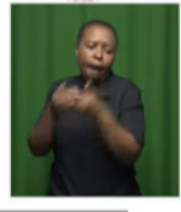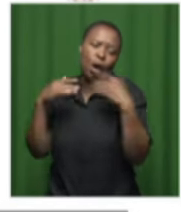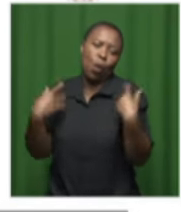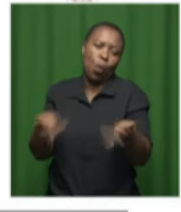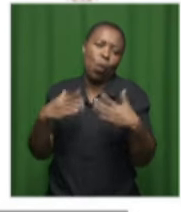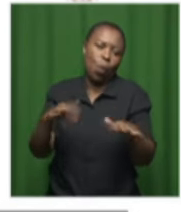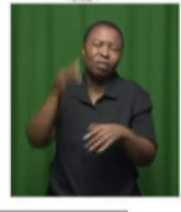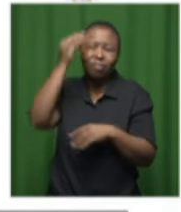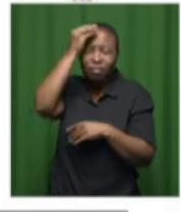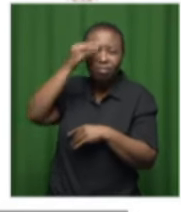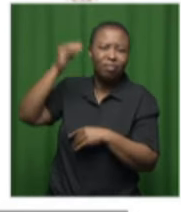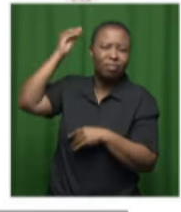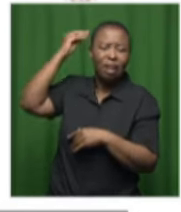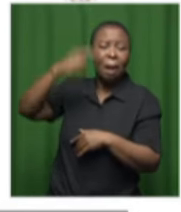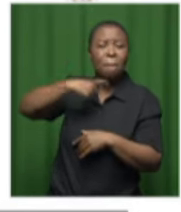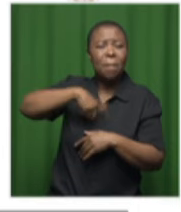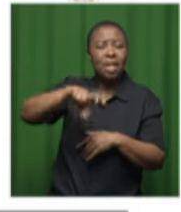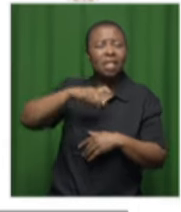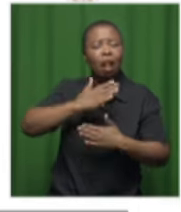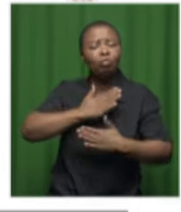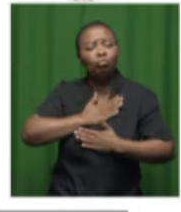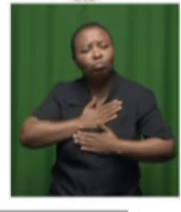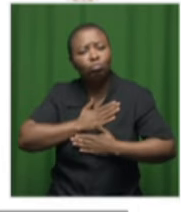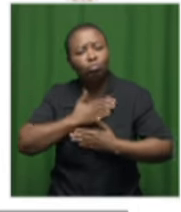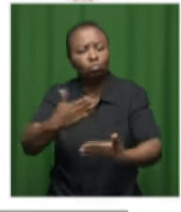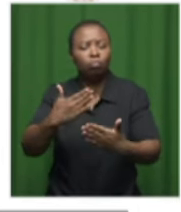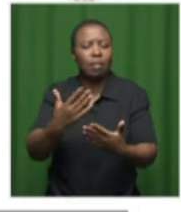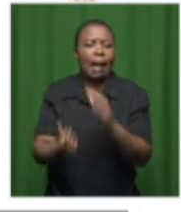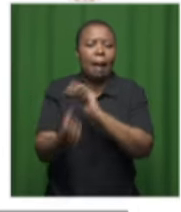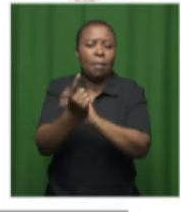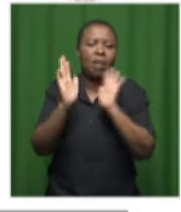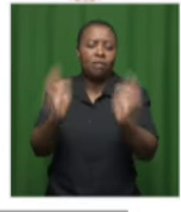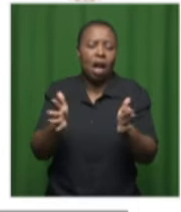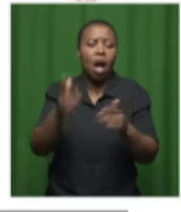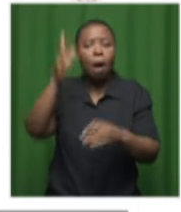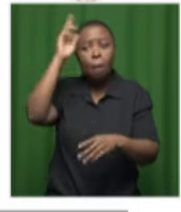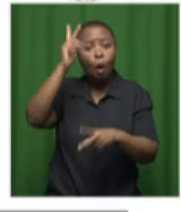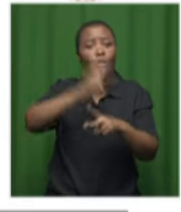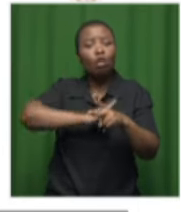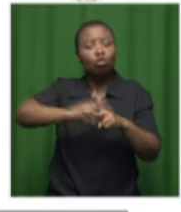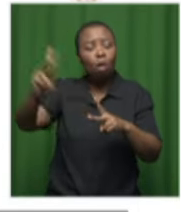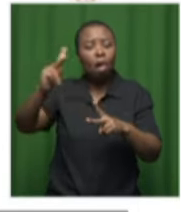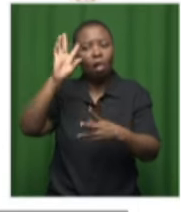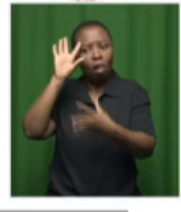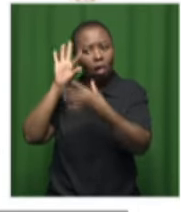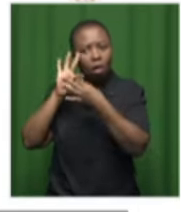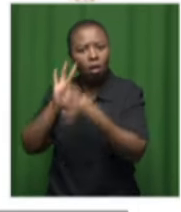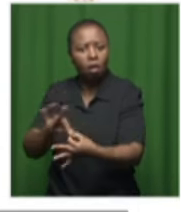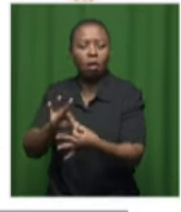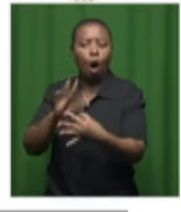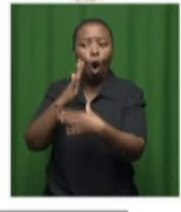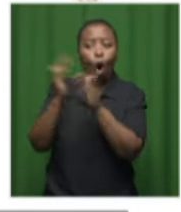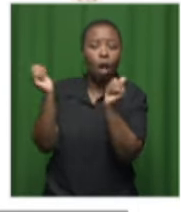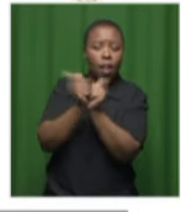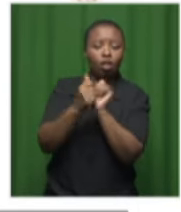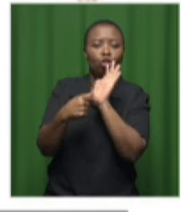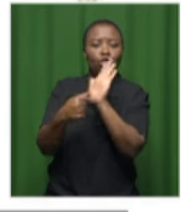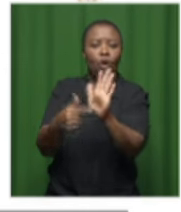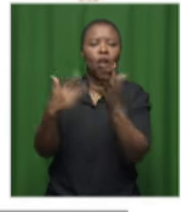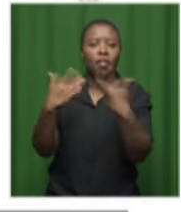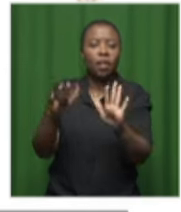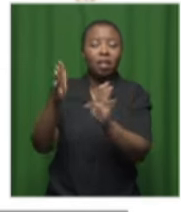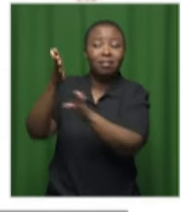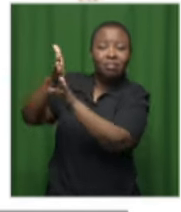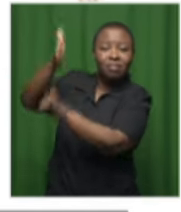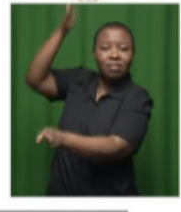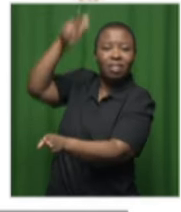personal sacrifices made and the professional dedication shown by our colleagues. In this way, the wall serves as a lasting